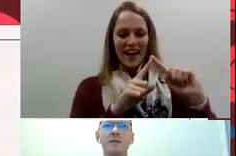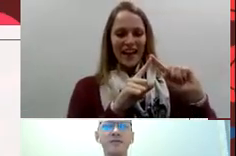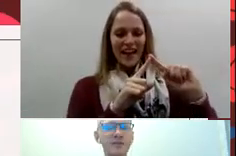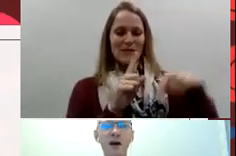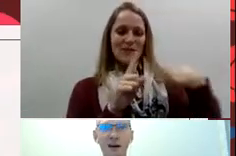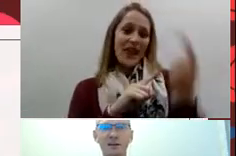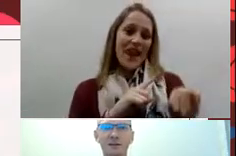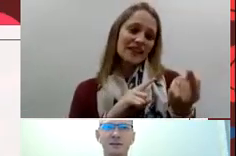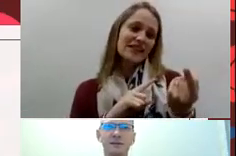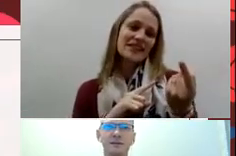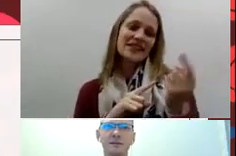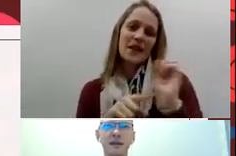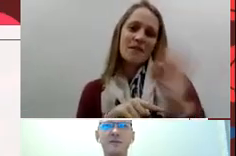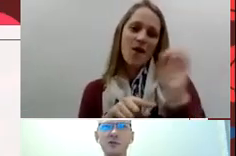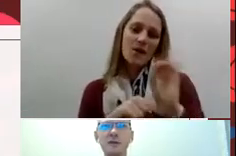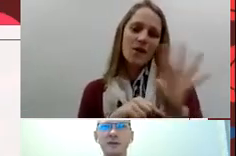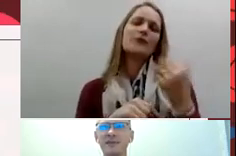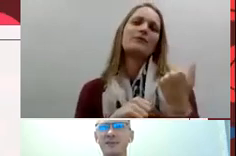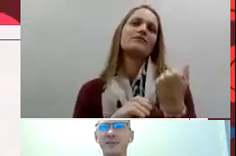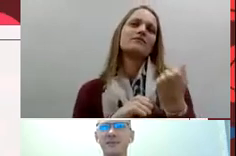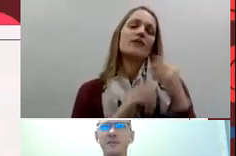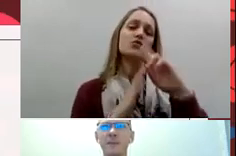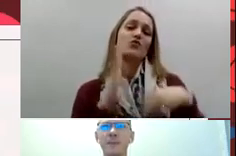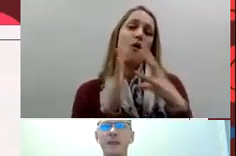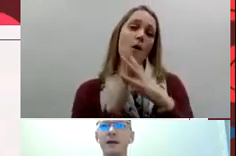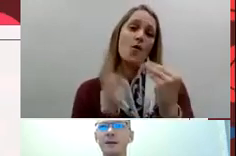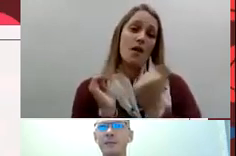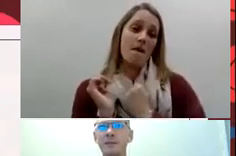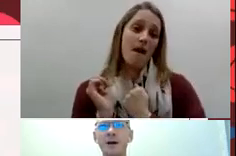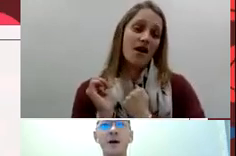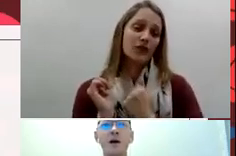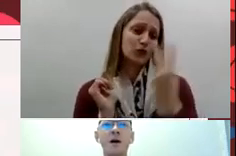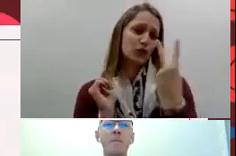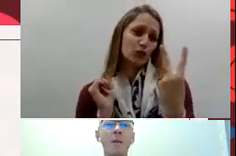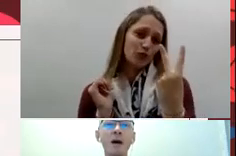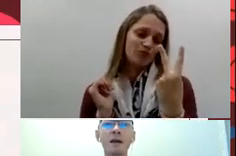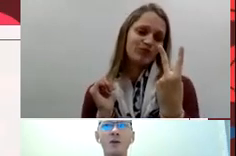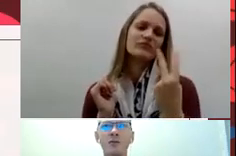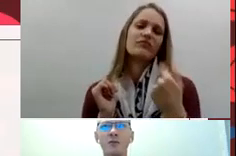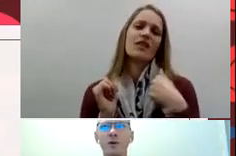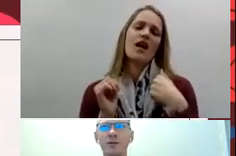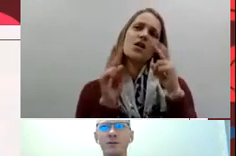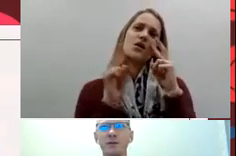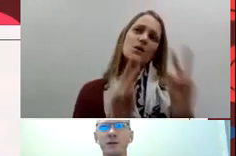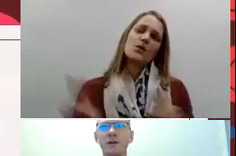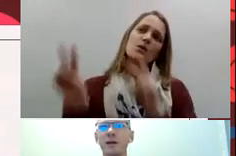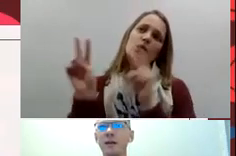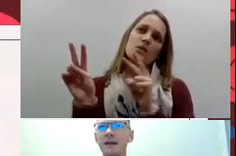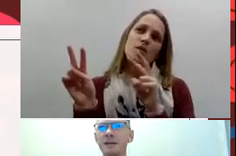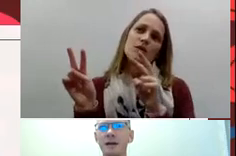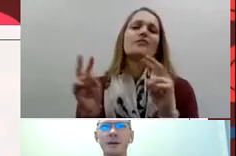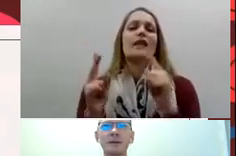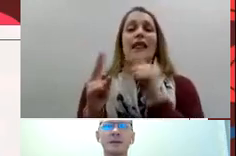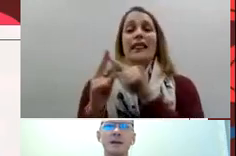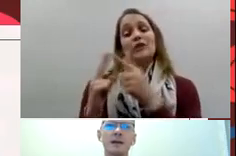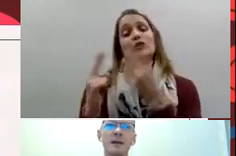viva deaf woman my own role models and the